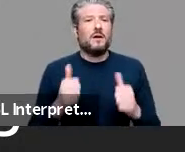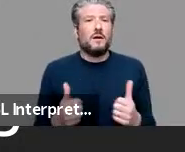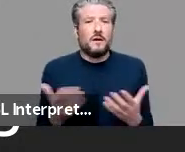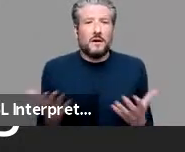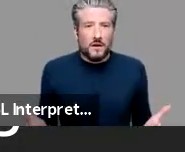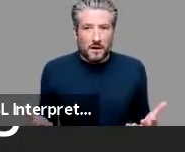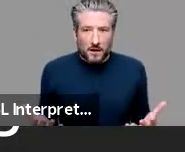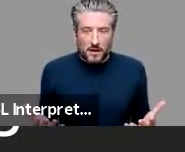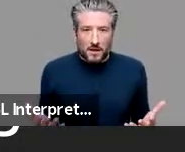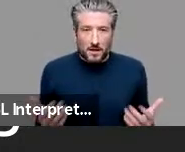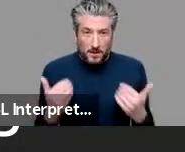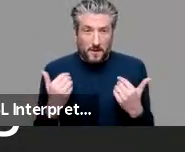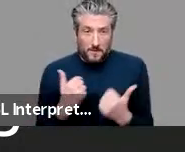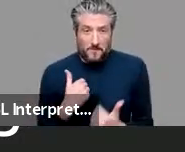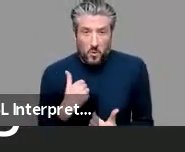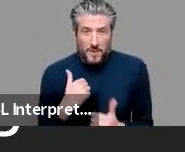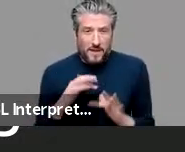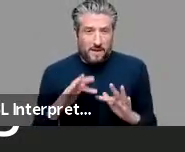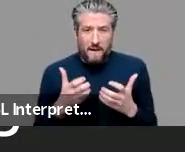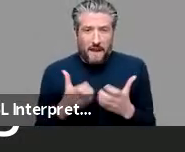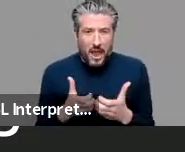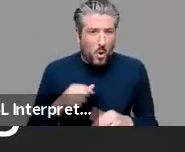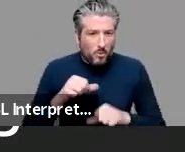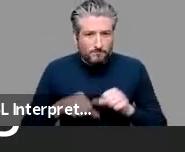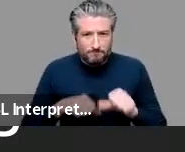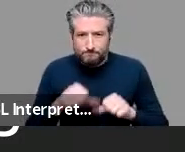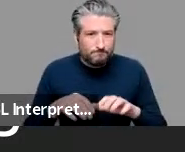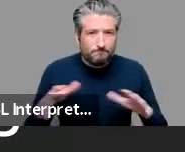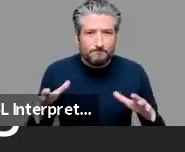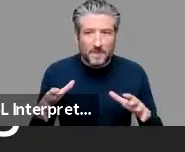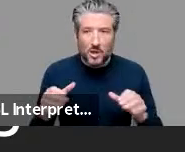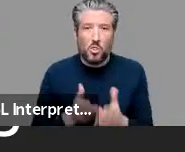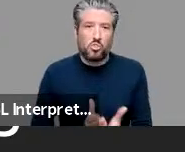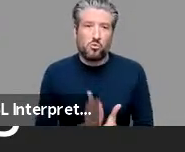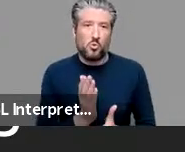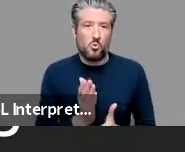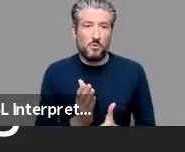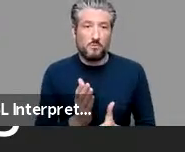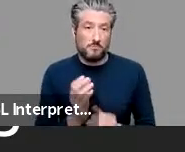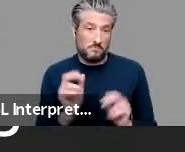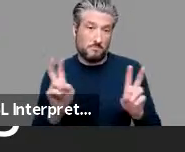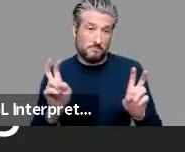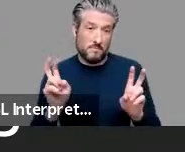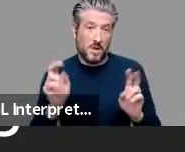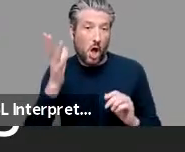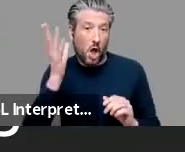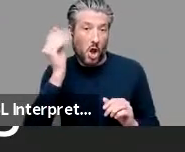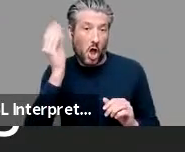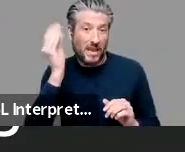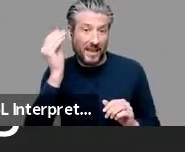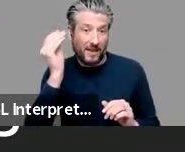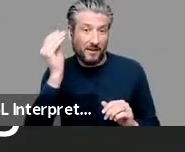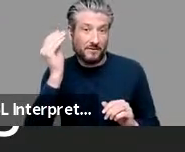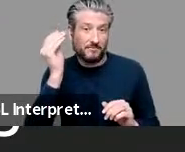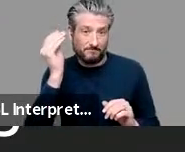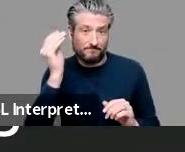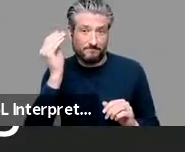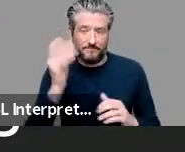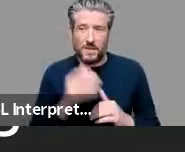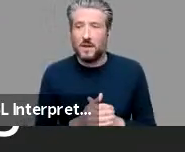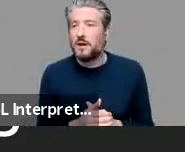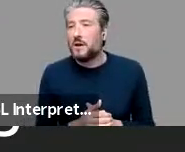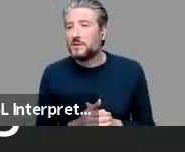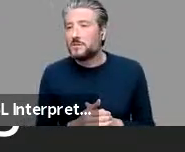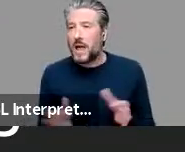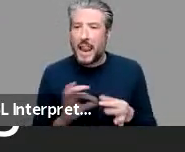to get a handle on this was via the concept of learning now linguists are in a sense interested in the end result of